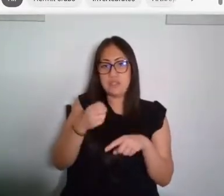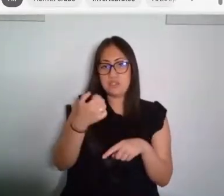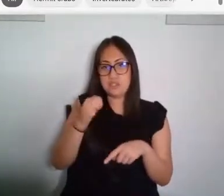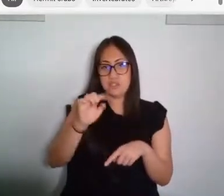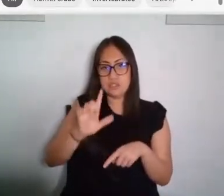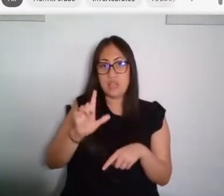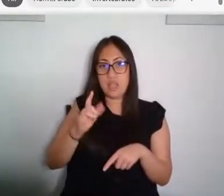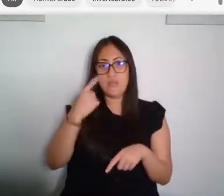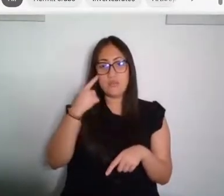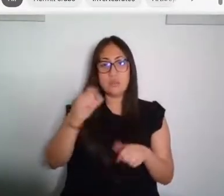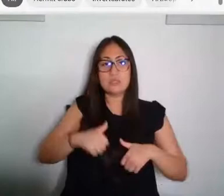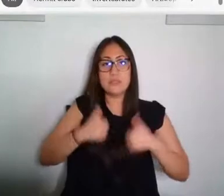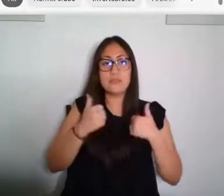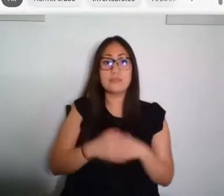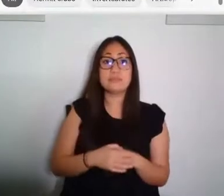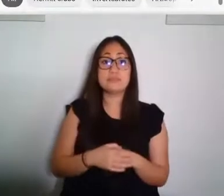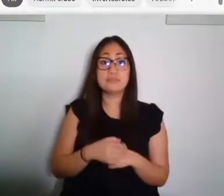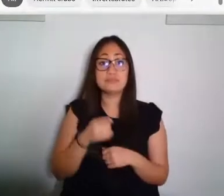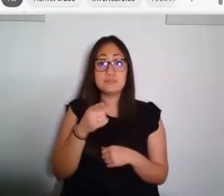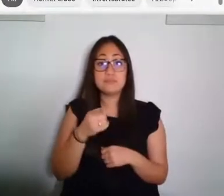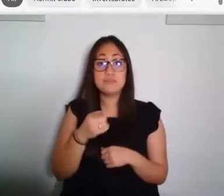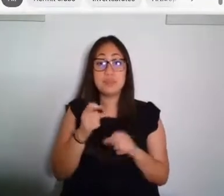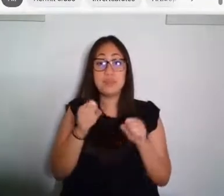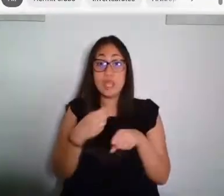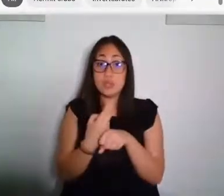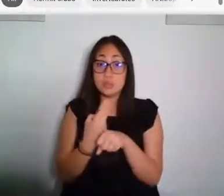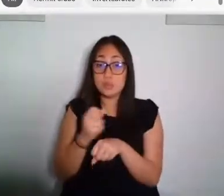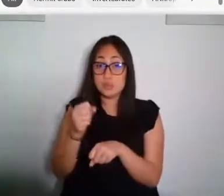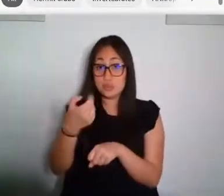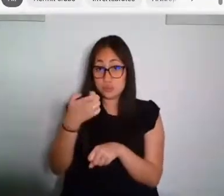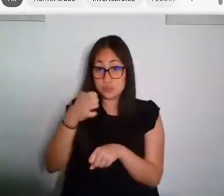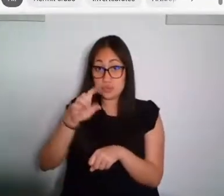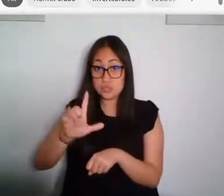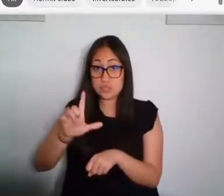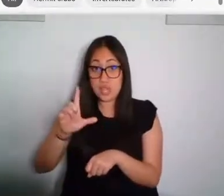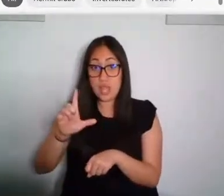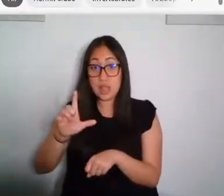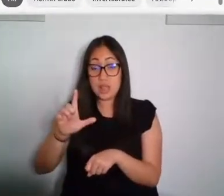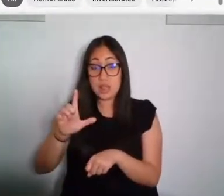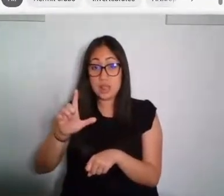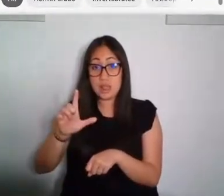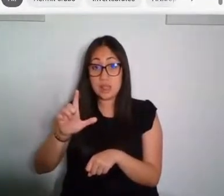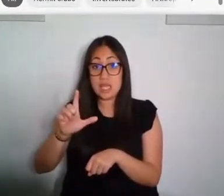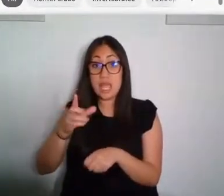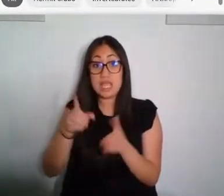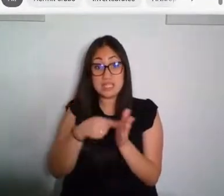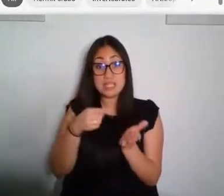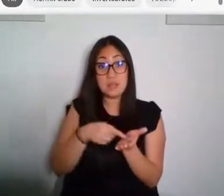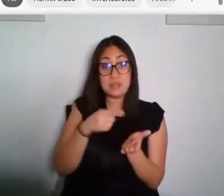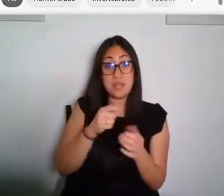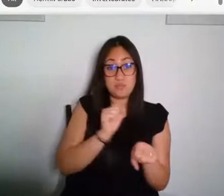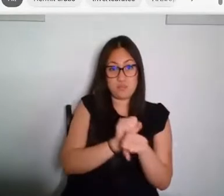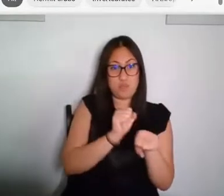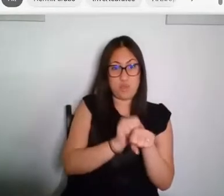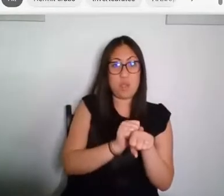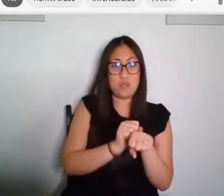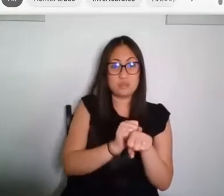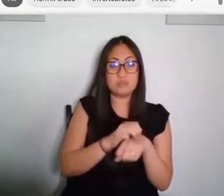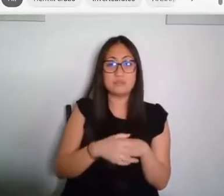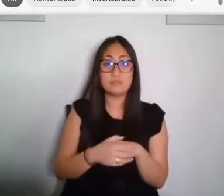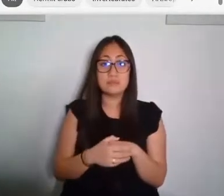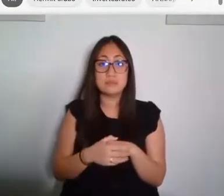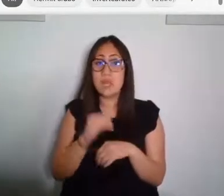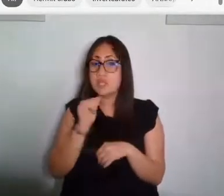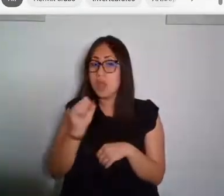marine snail shells, but they can also utilize the shells of bivalves and sometimes even use rocks. Of course, not all hermit